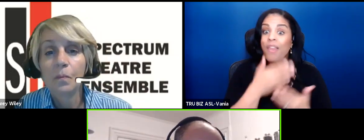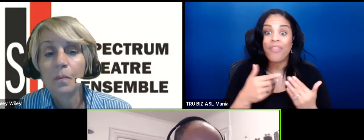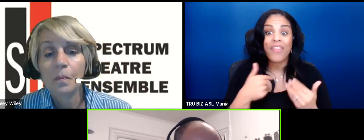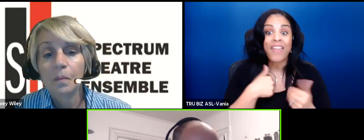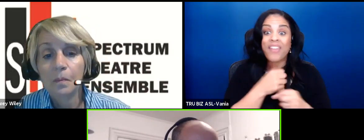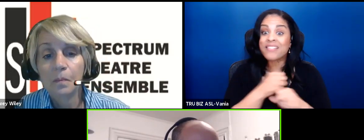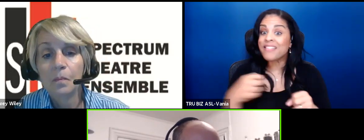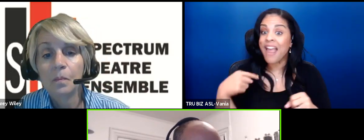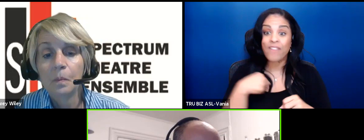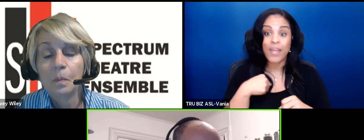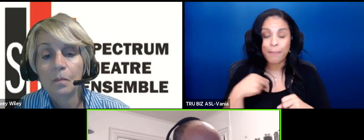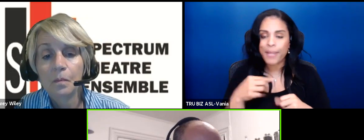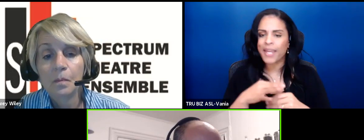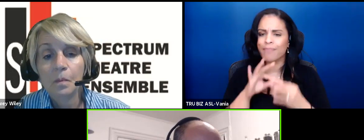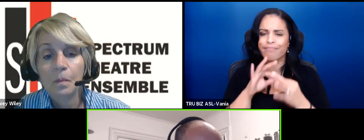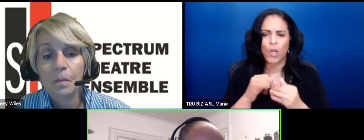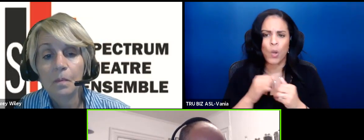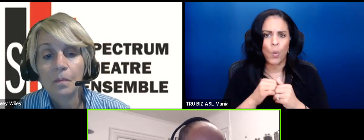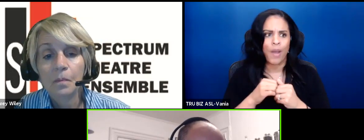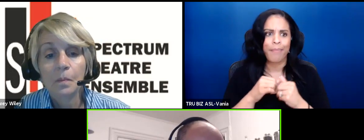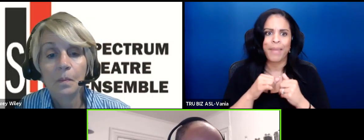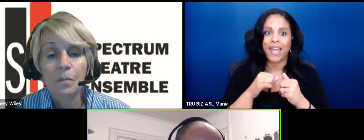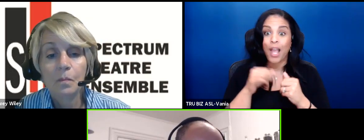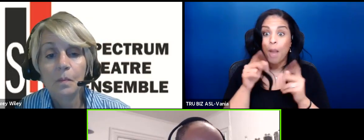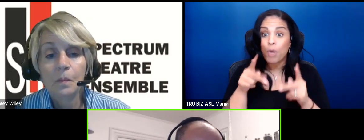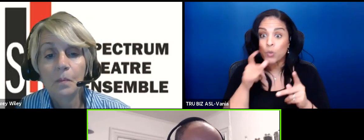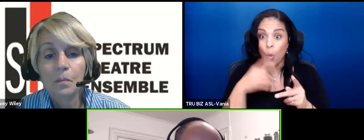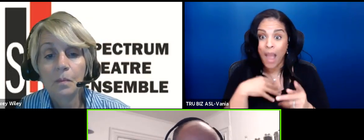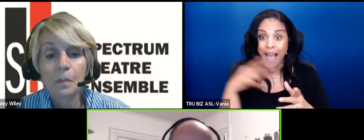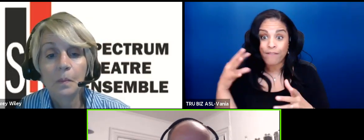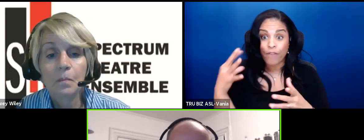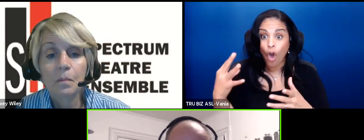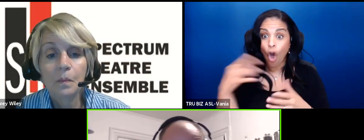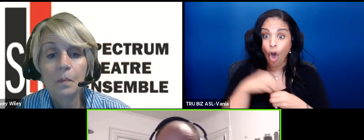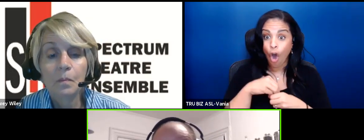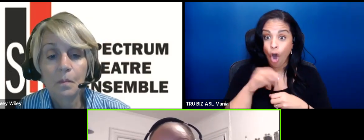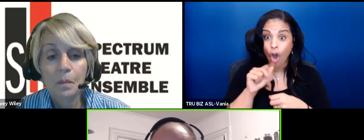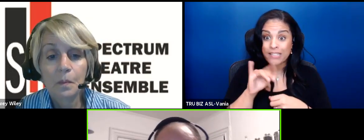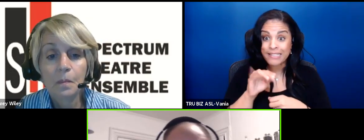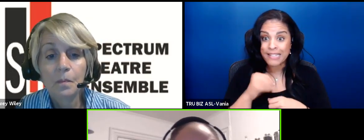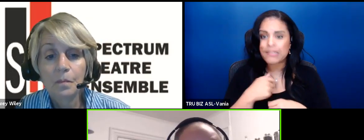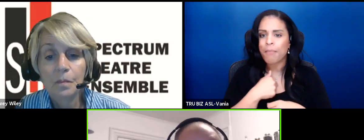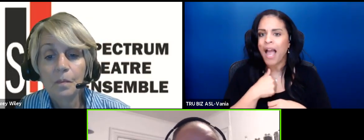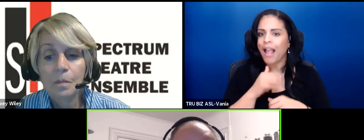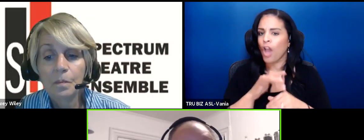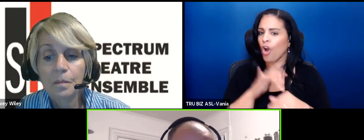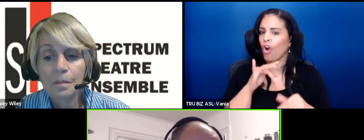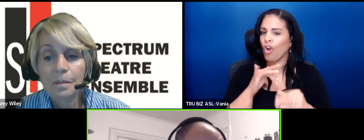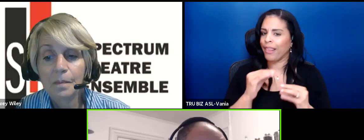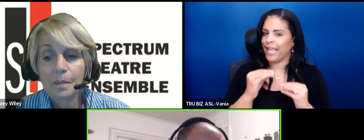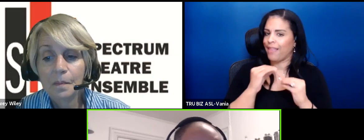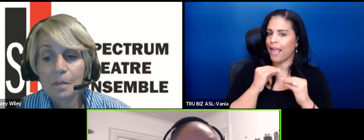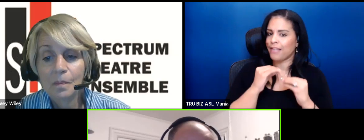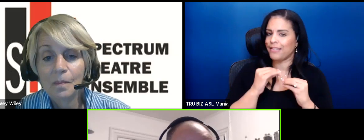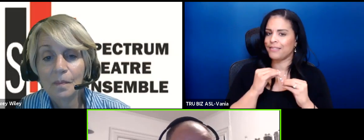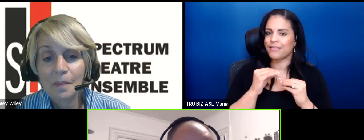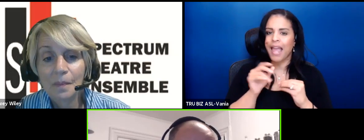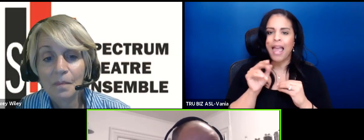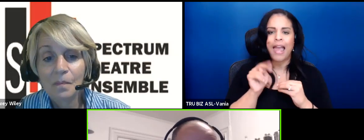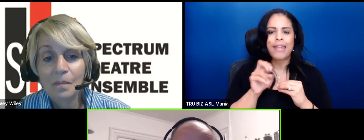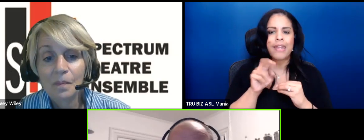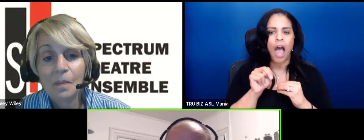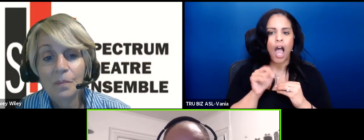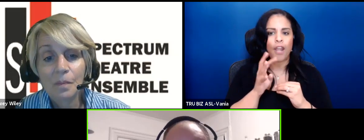in terms of being a person with autism is that I got very early lessons in non-verbal communication